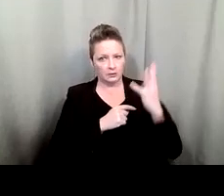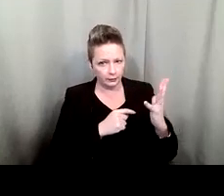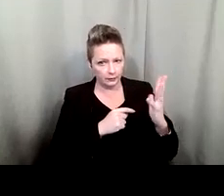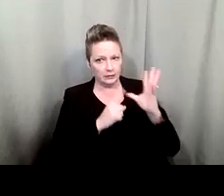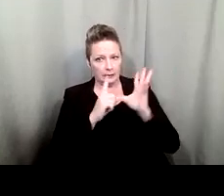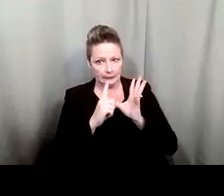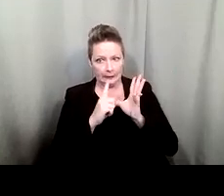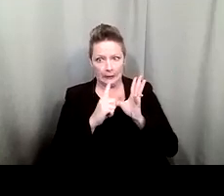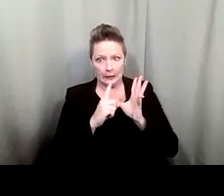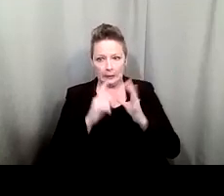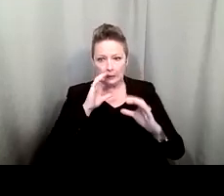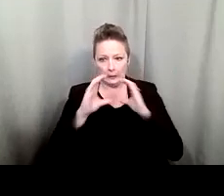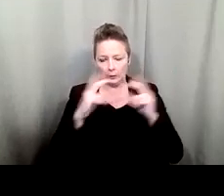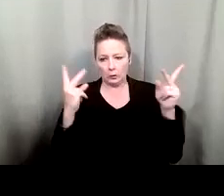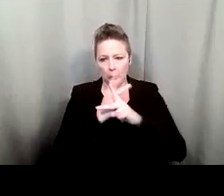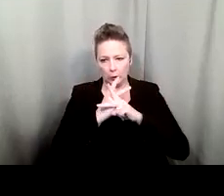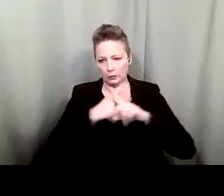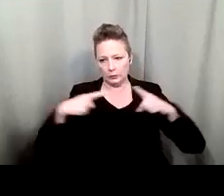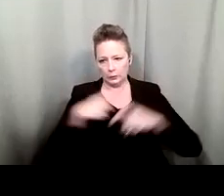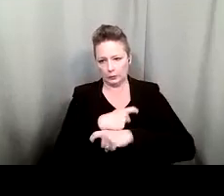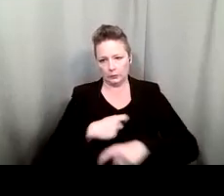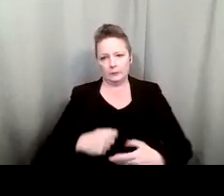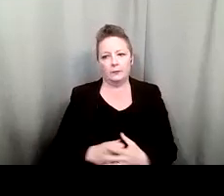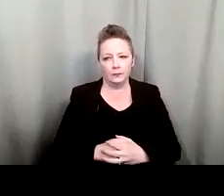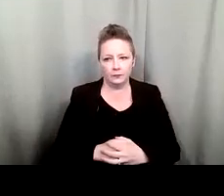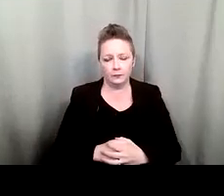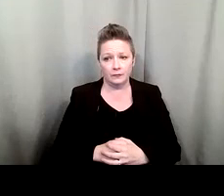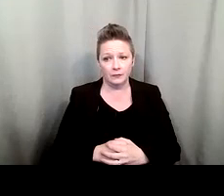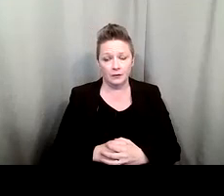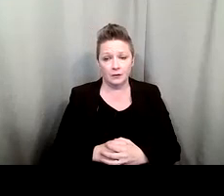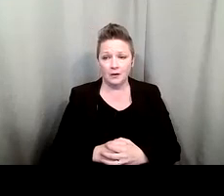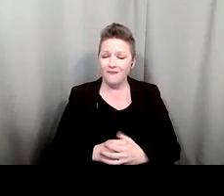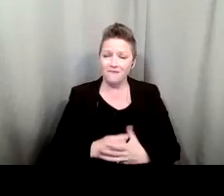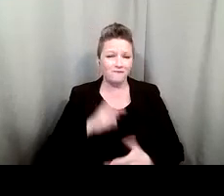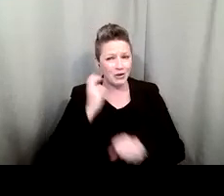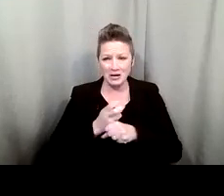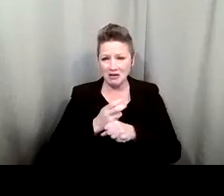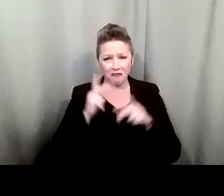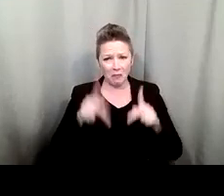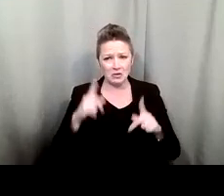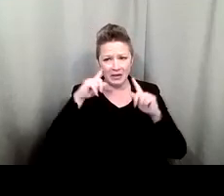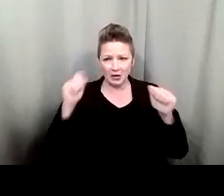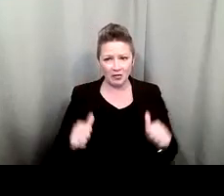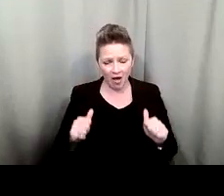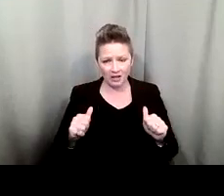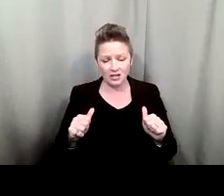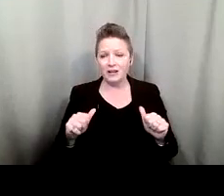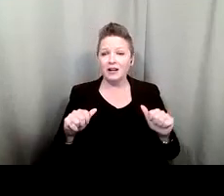complex very difficult for a person with a hearing loss to function in a group setting